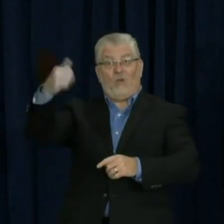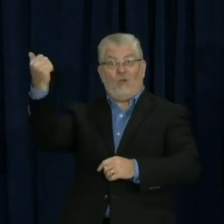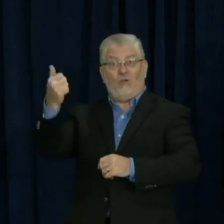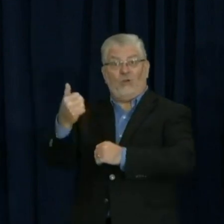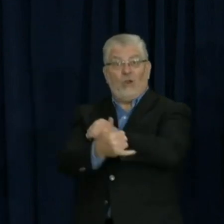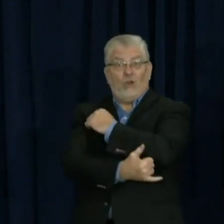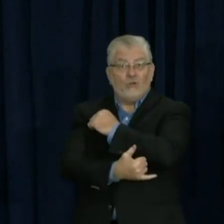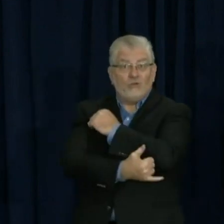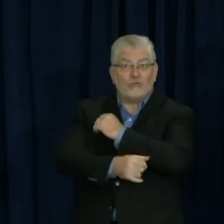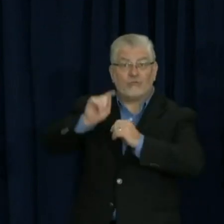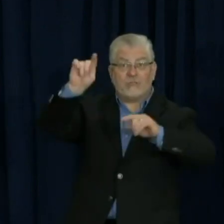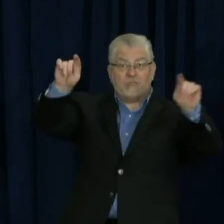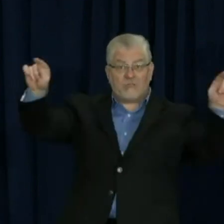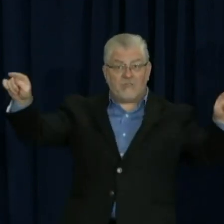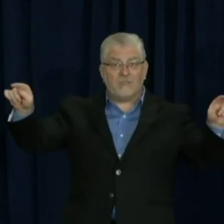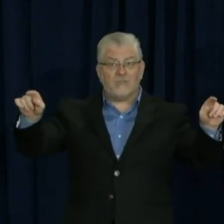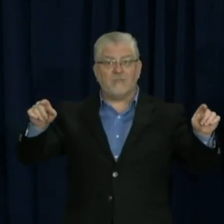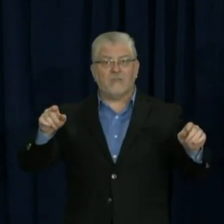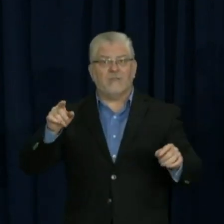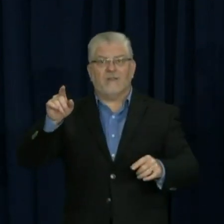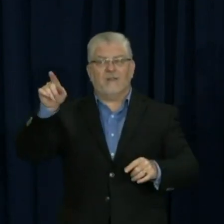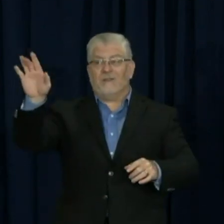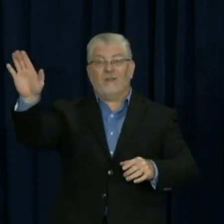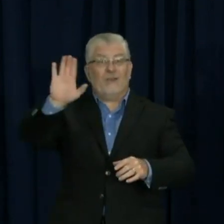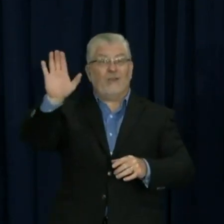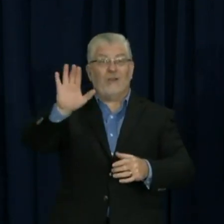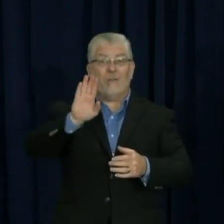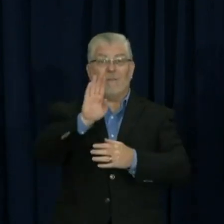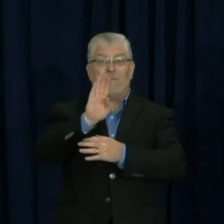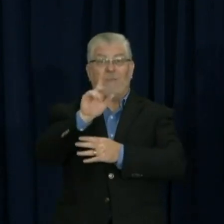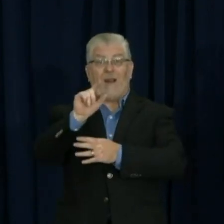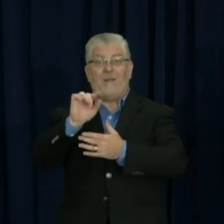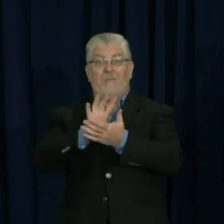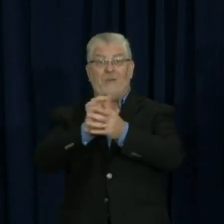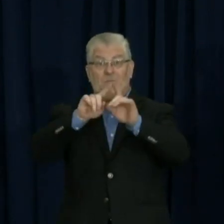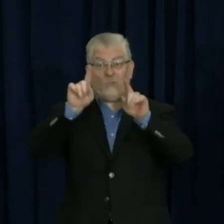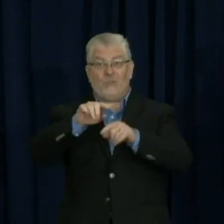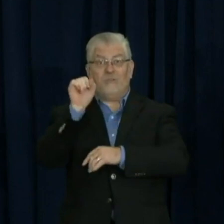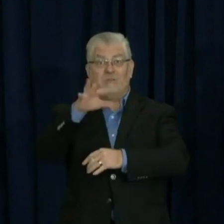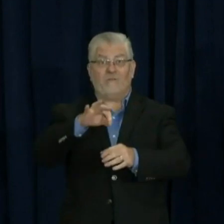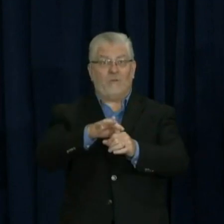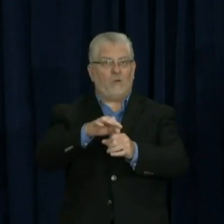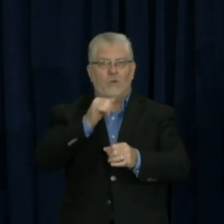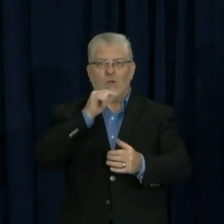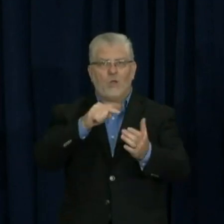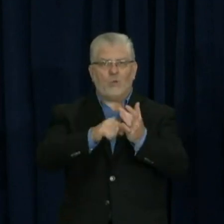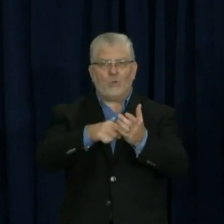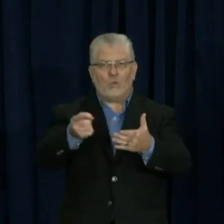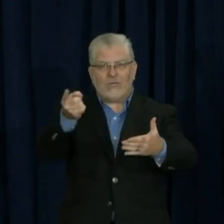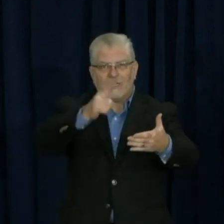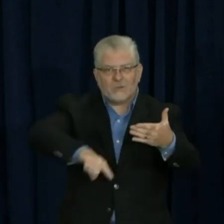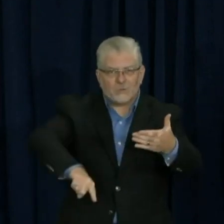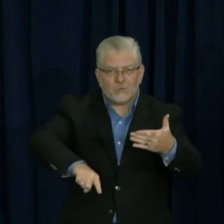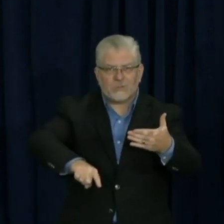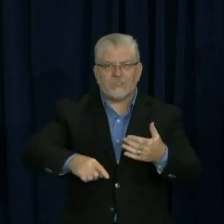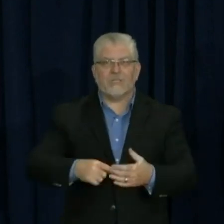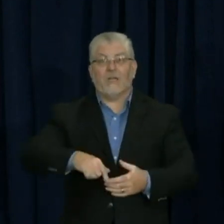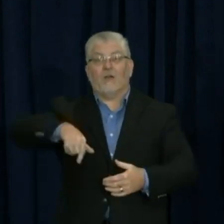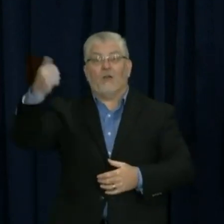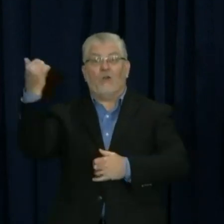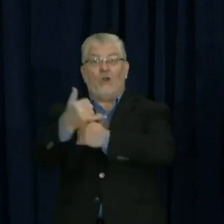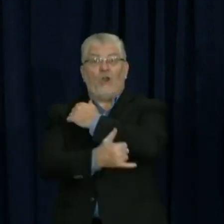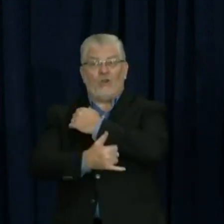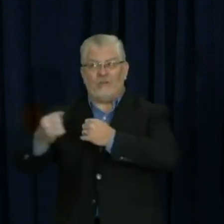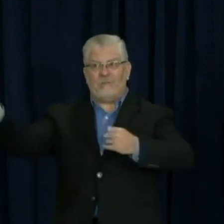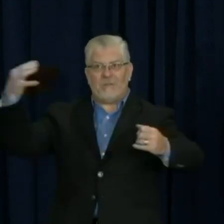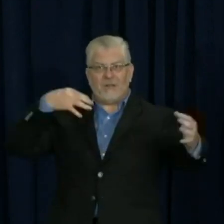election day. So next Tuesday is the deadline for military and overseas voters to cast their ballots. And we want to make